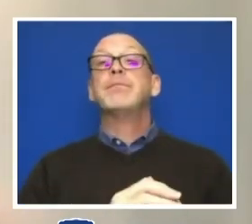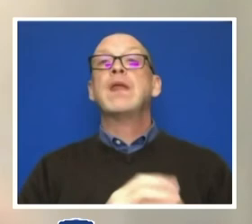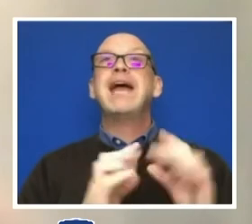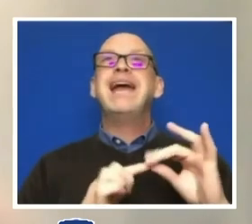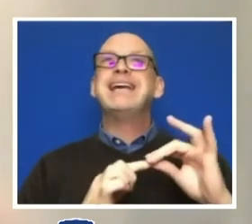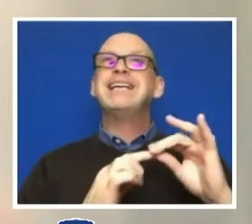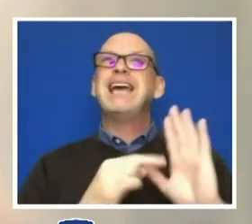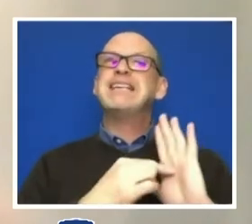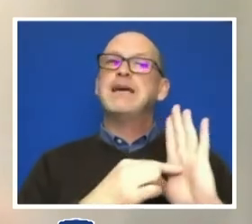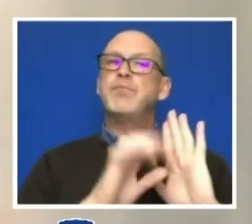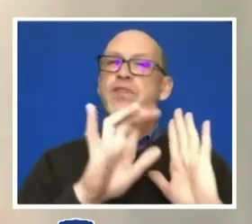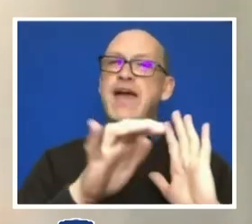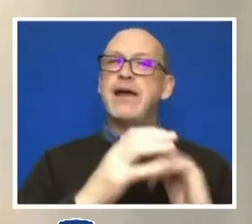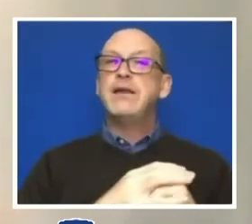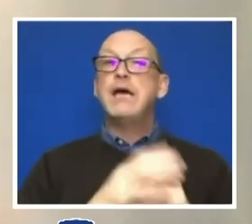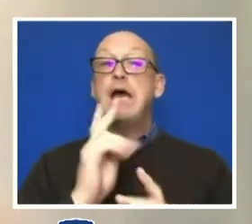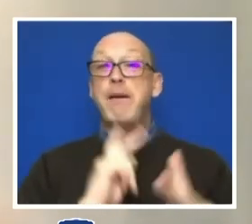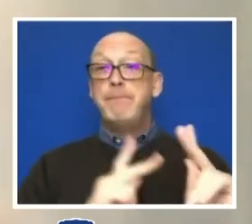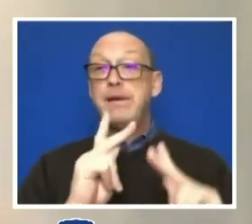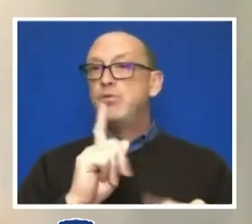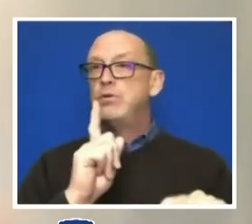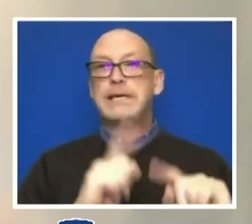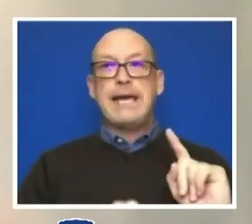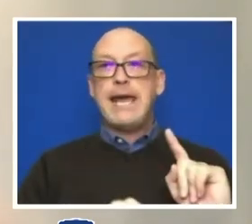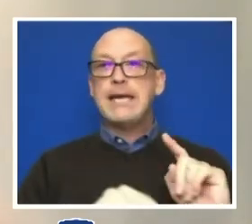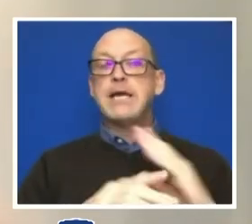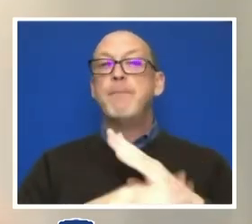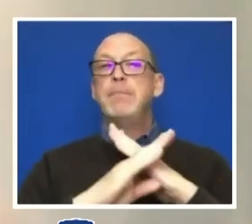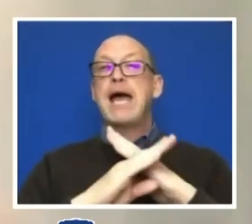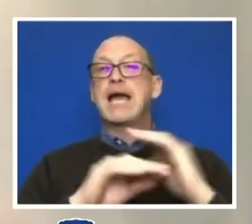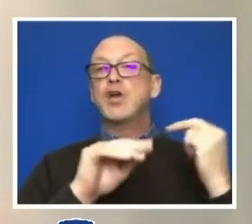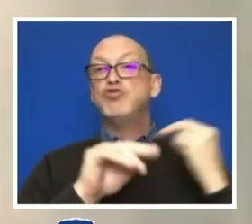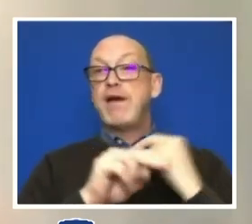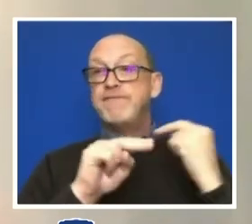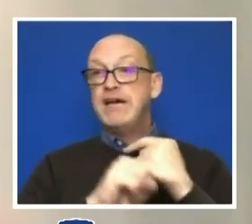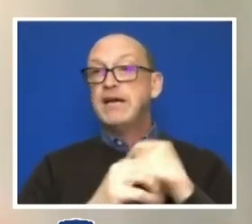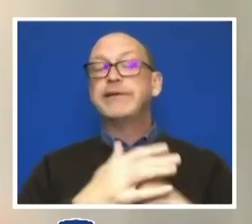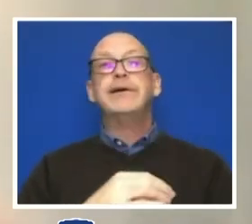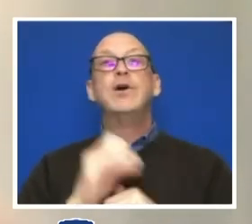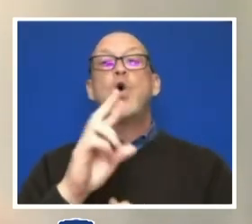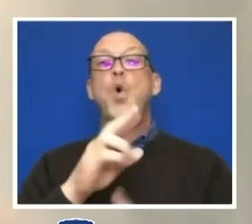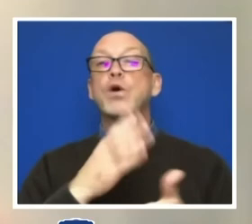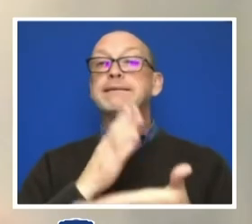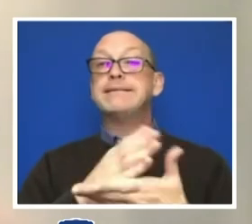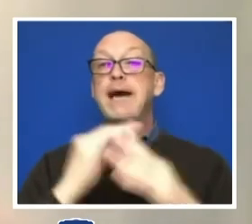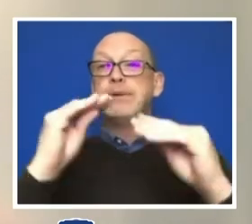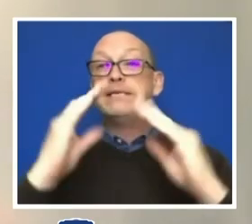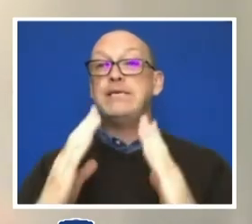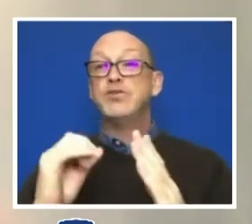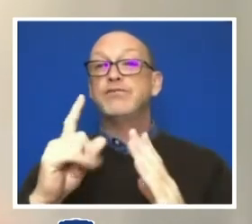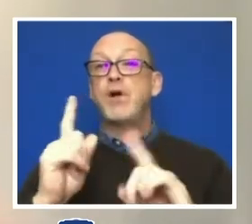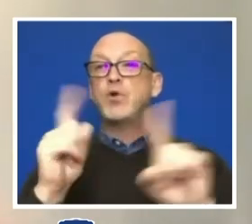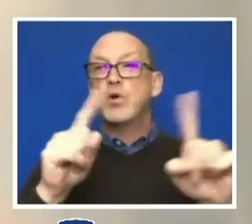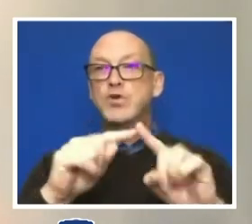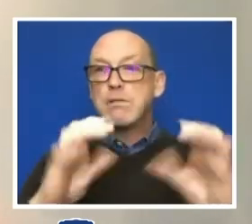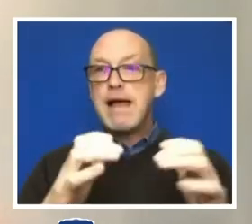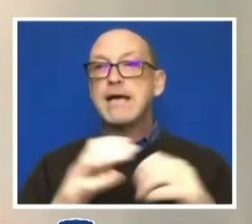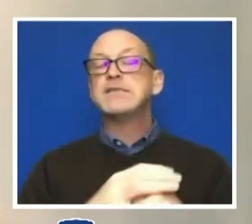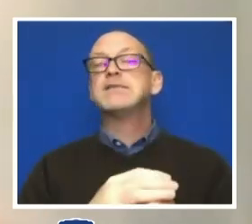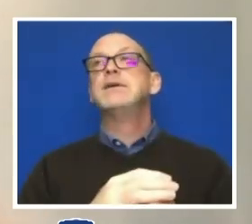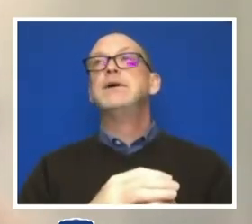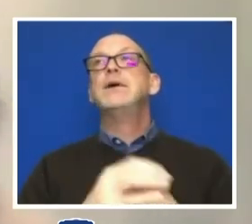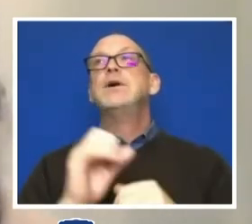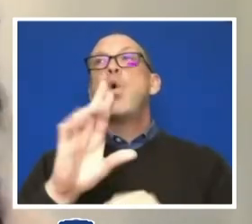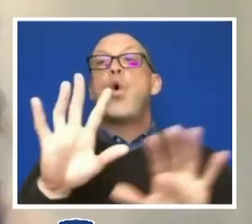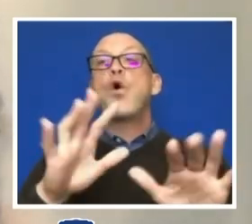that would be where people cannot block traffic or stop a professor from attending class, going to class or